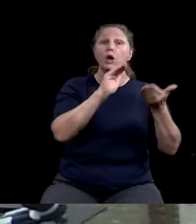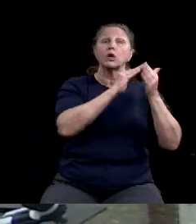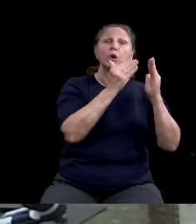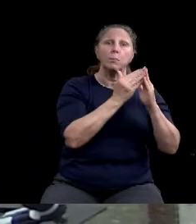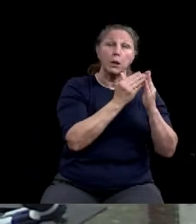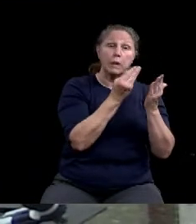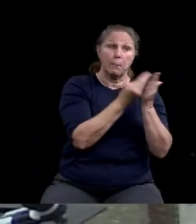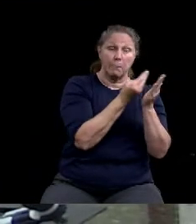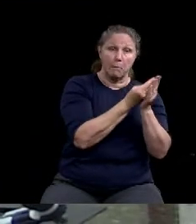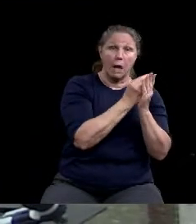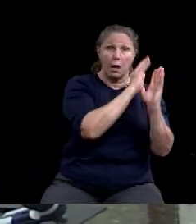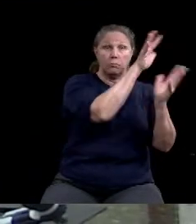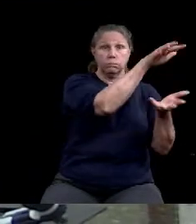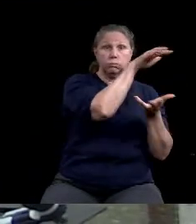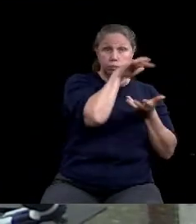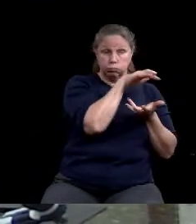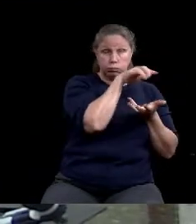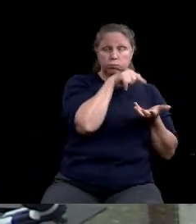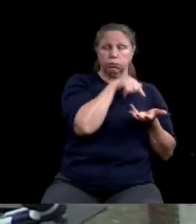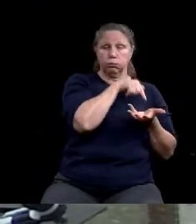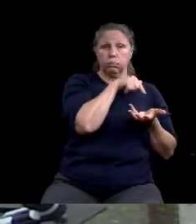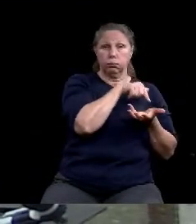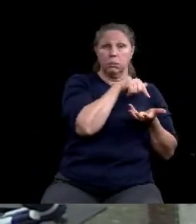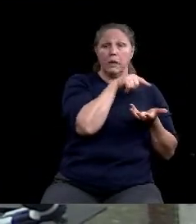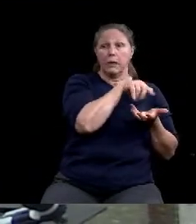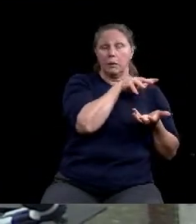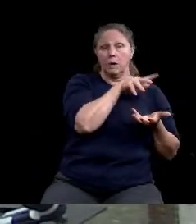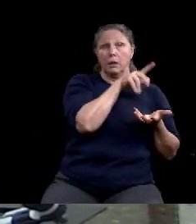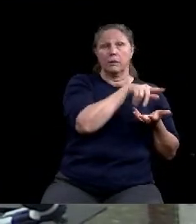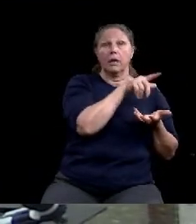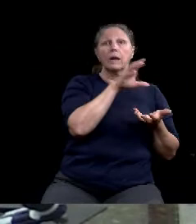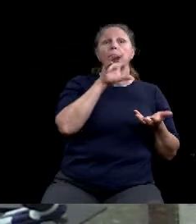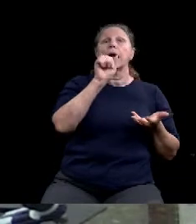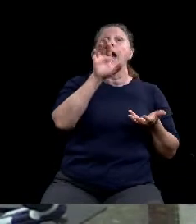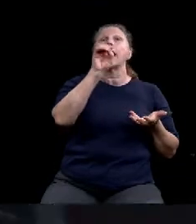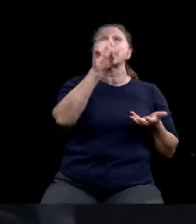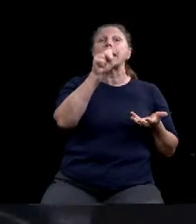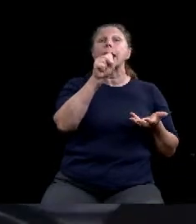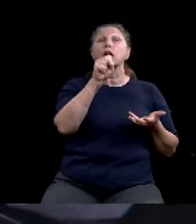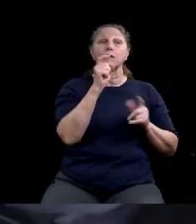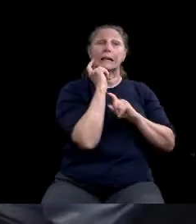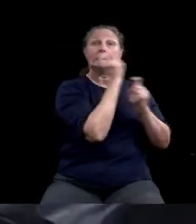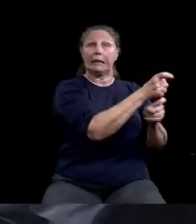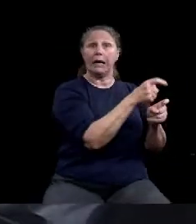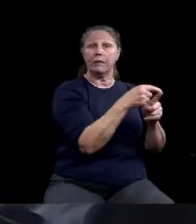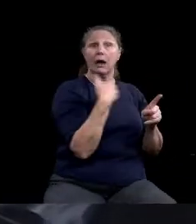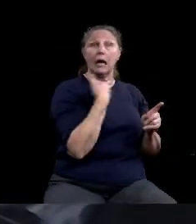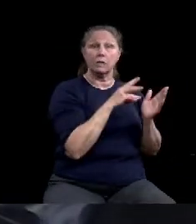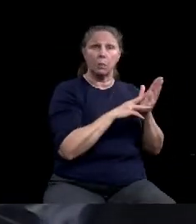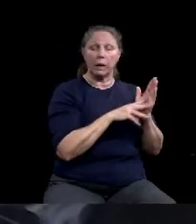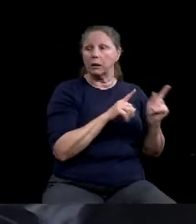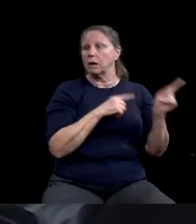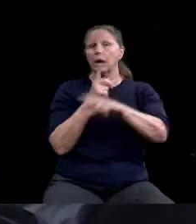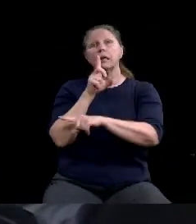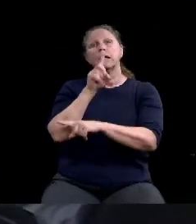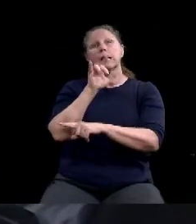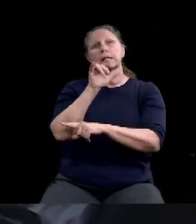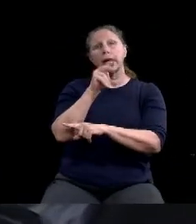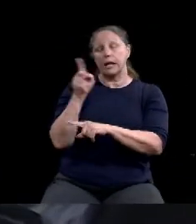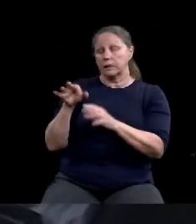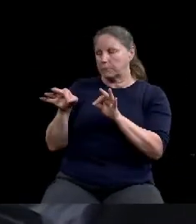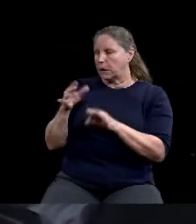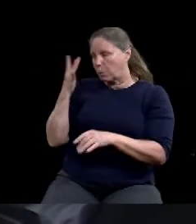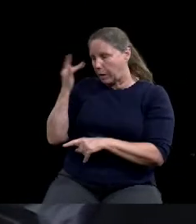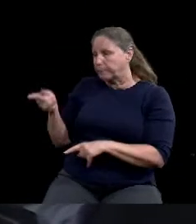that was awarded by the CARES Act to the city of Waco. So I'm going to turn it over to Galen. Galen. Thanks. Good afternoon, honorable mayor and council members.